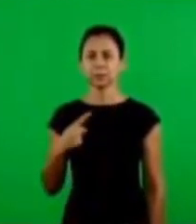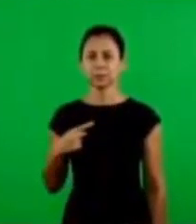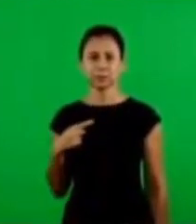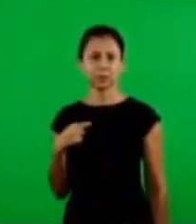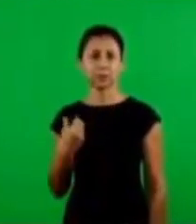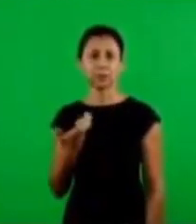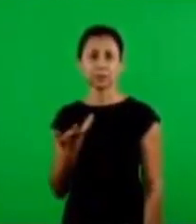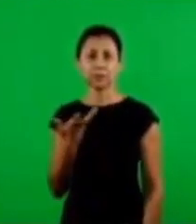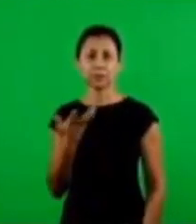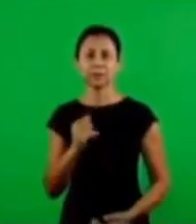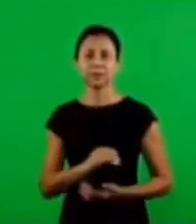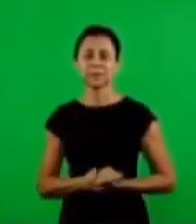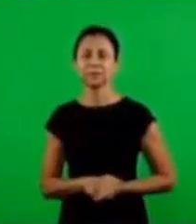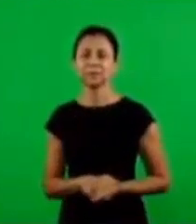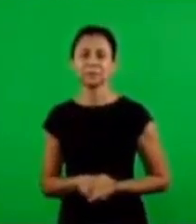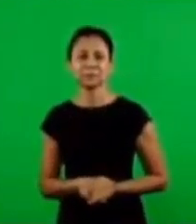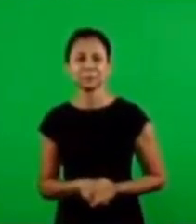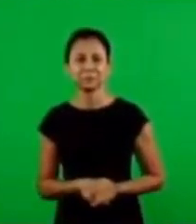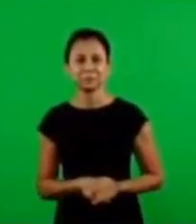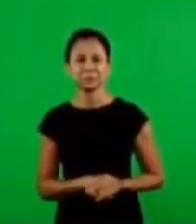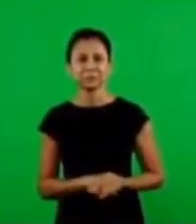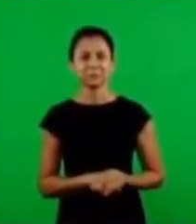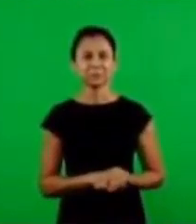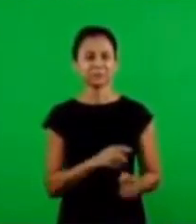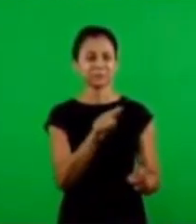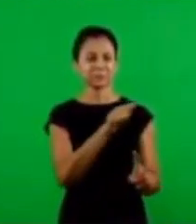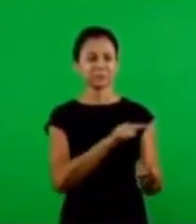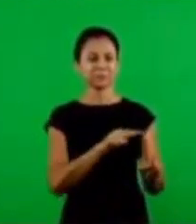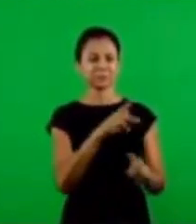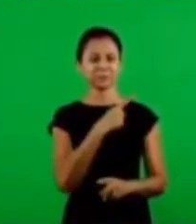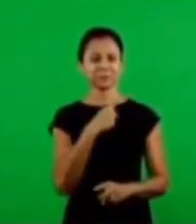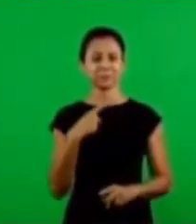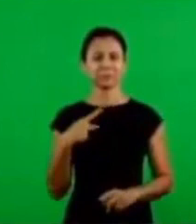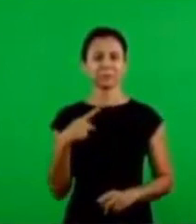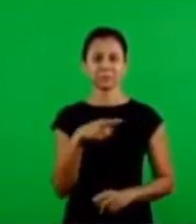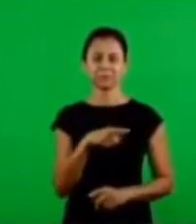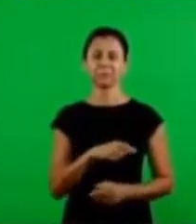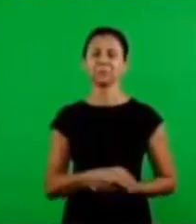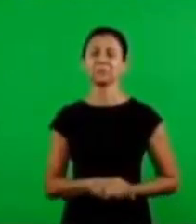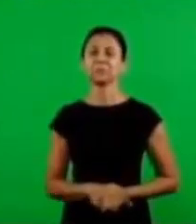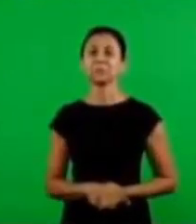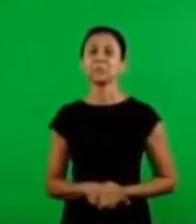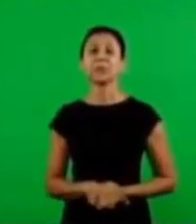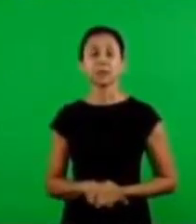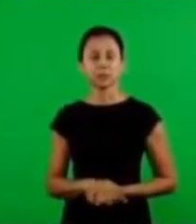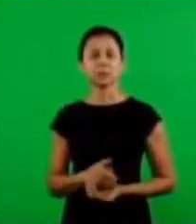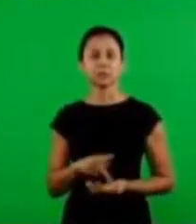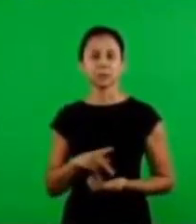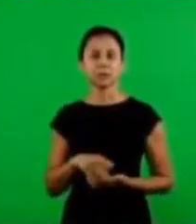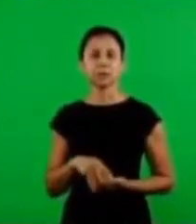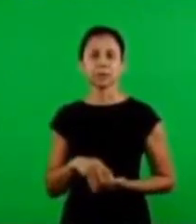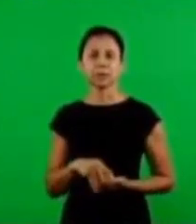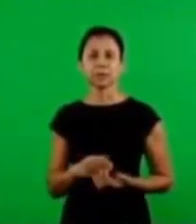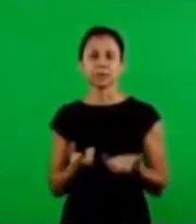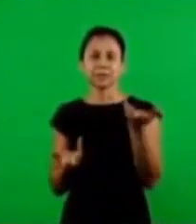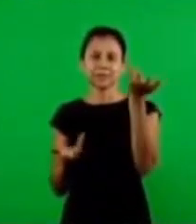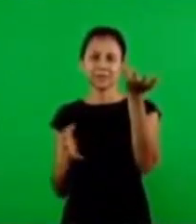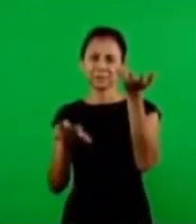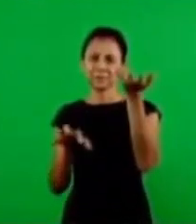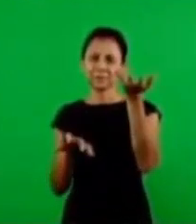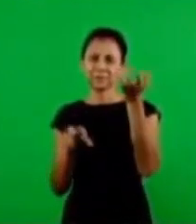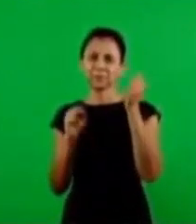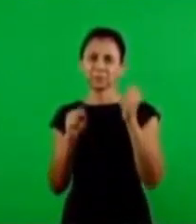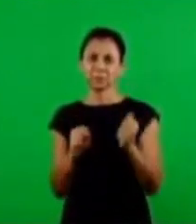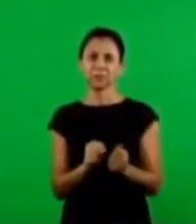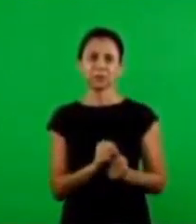pastor there they want even to canonize a pastor because the pastor is so good it's true there's a pastor that should